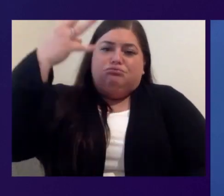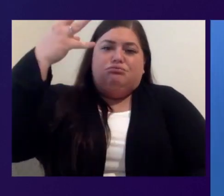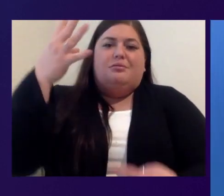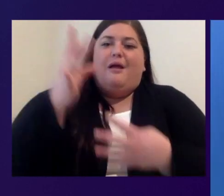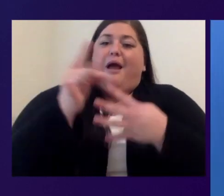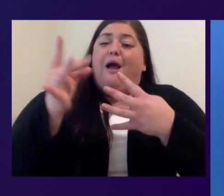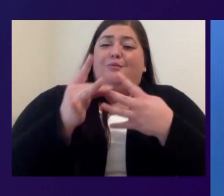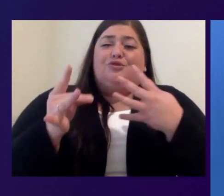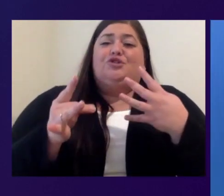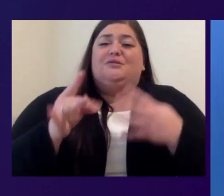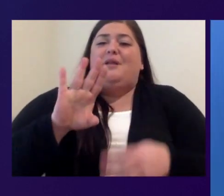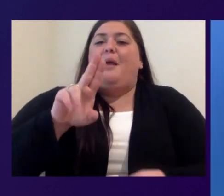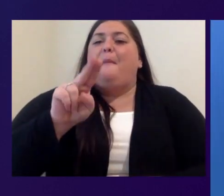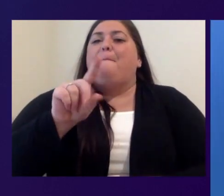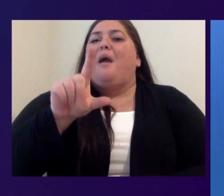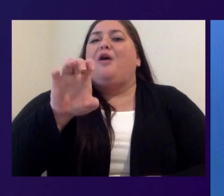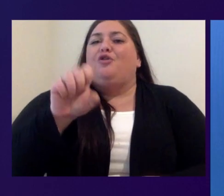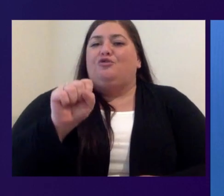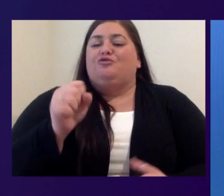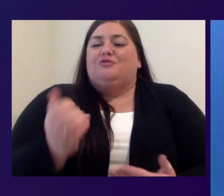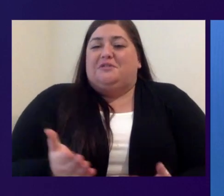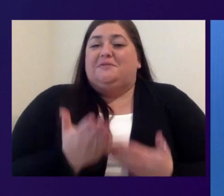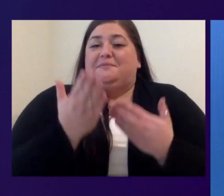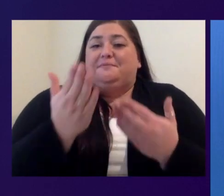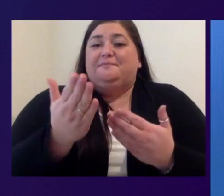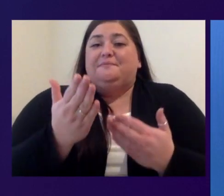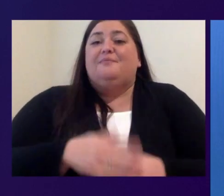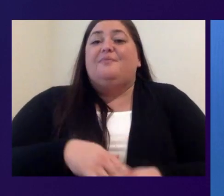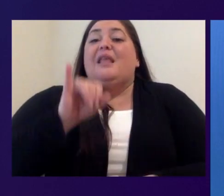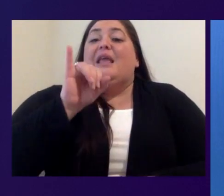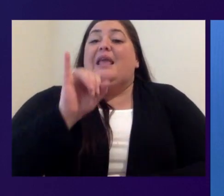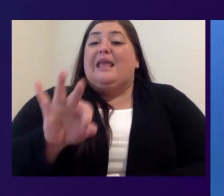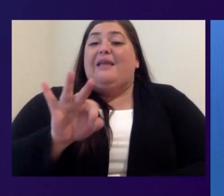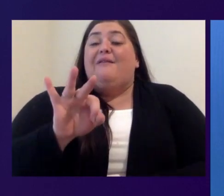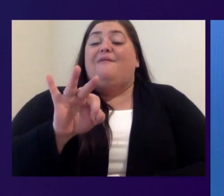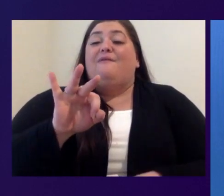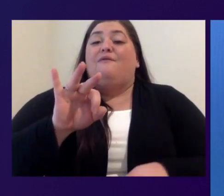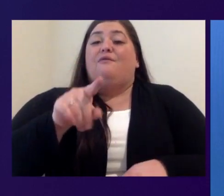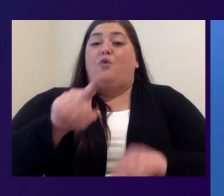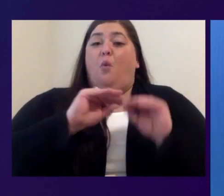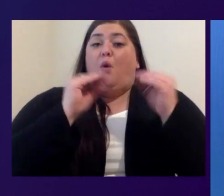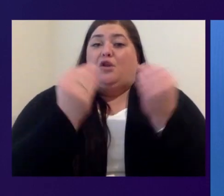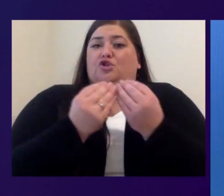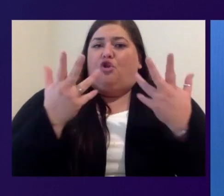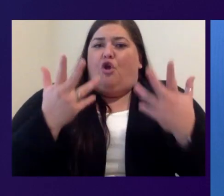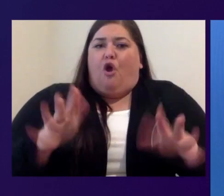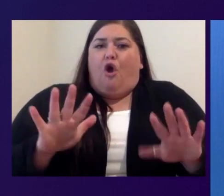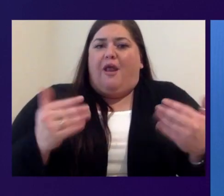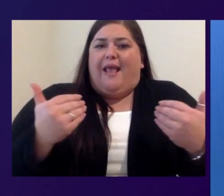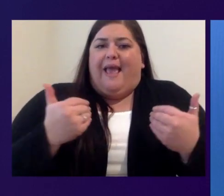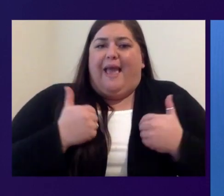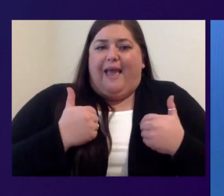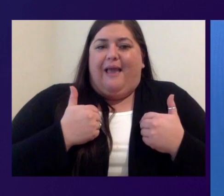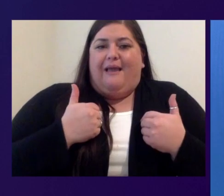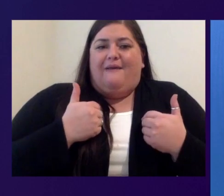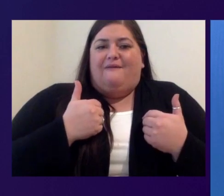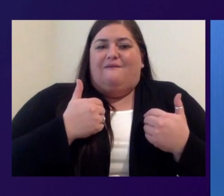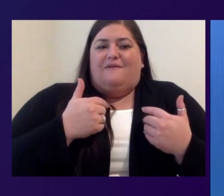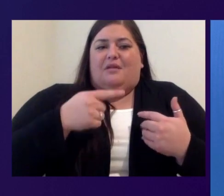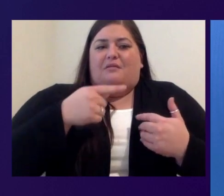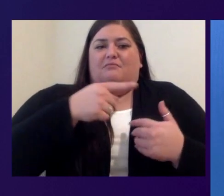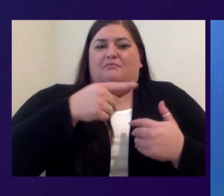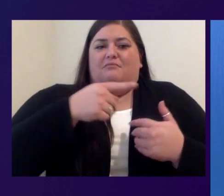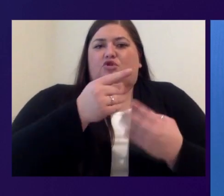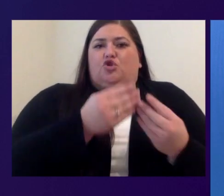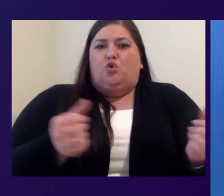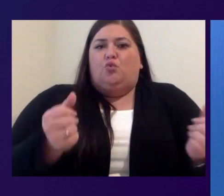Now, if you're an organization that has an existing VDI solution, migration is simple using Amazon